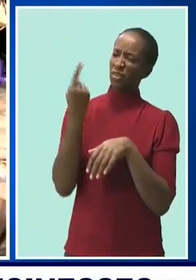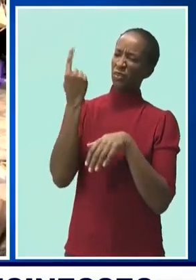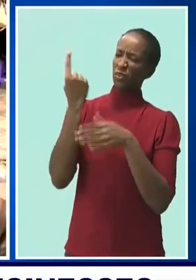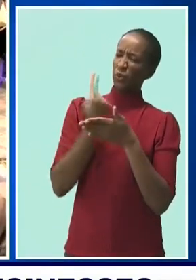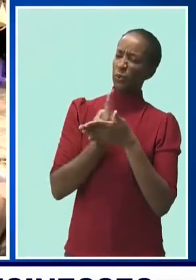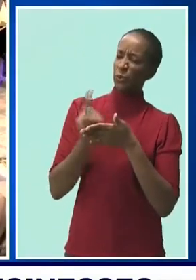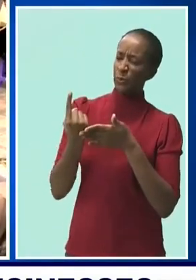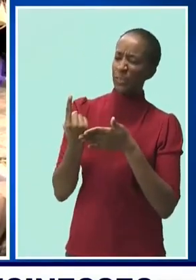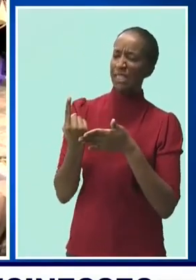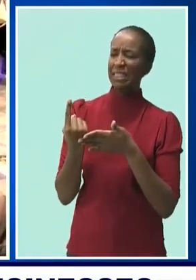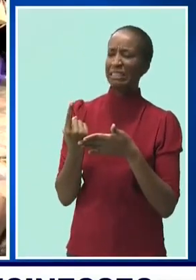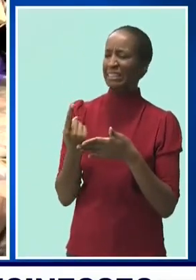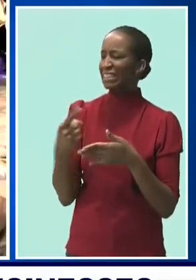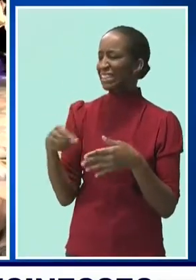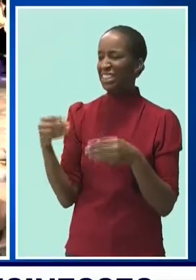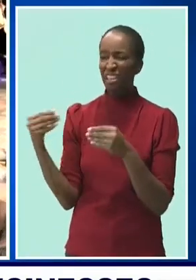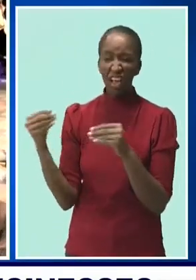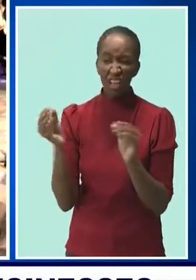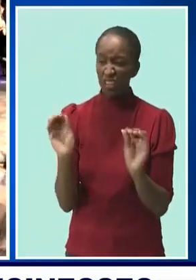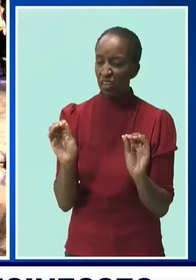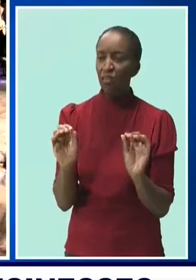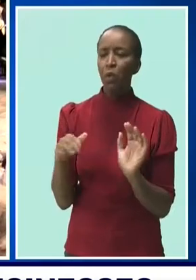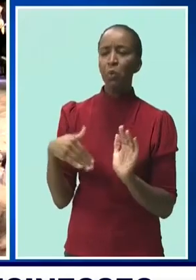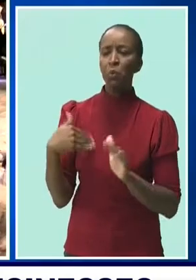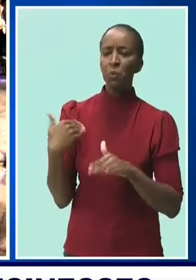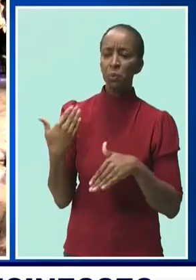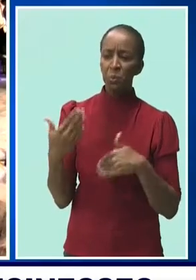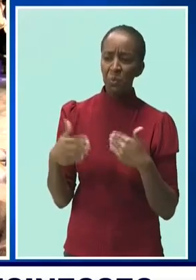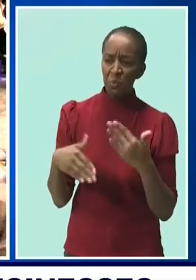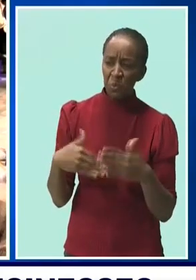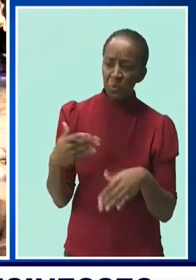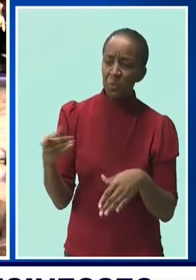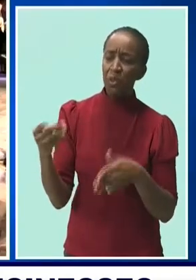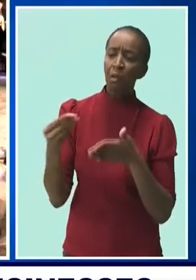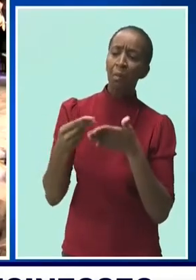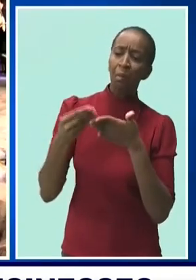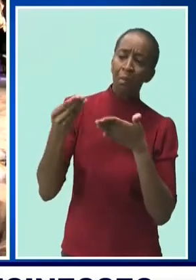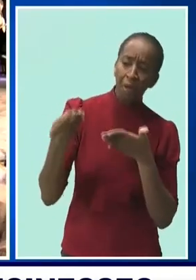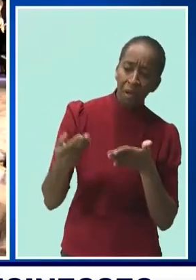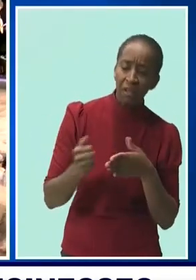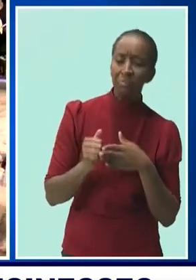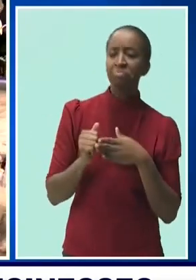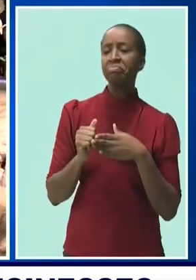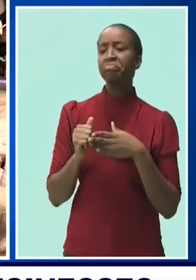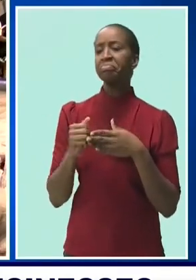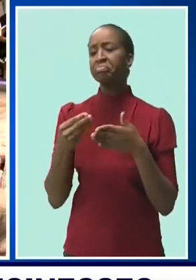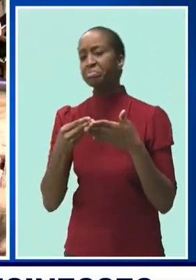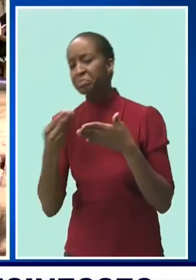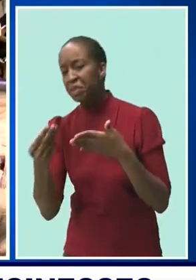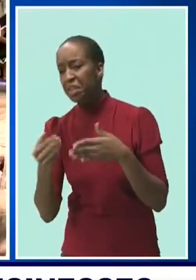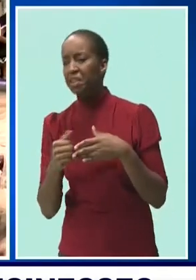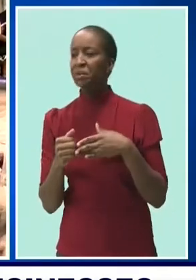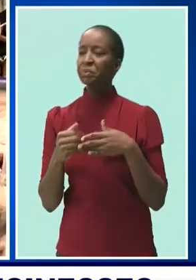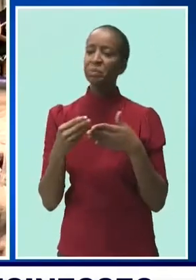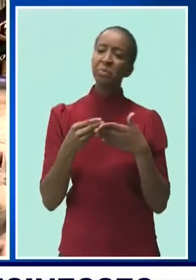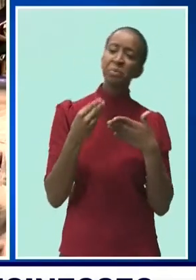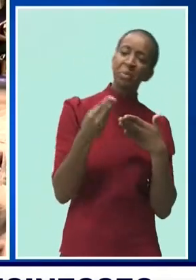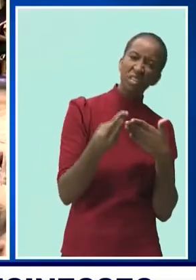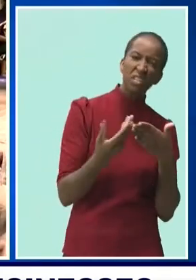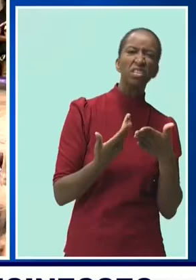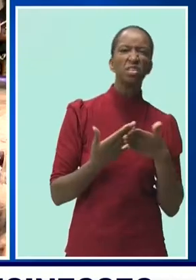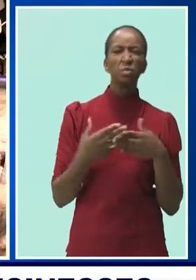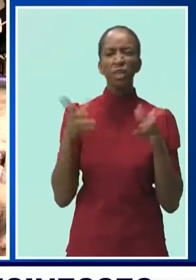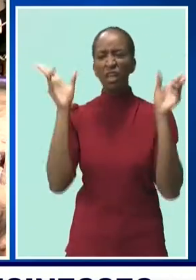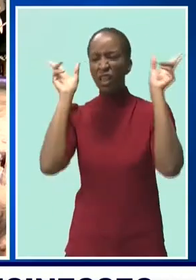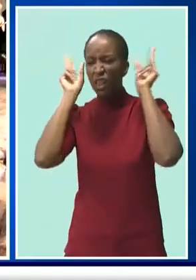then after it started to pick up, you know, people buying like hair and, you know, clips and, you know, sandals and so on,